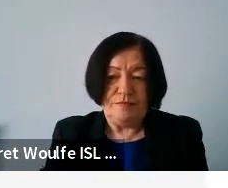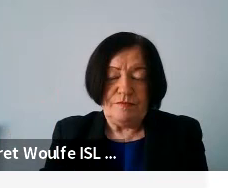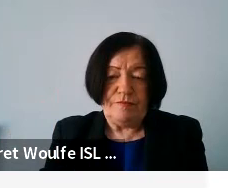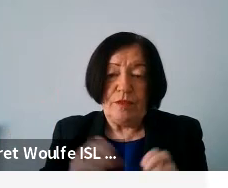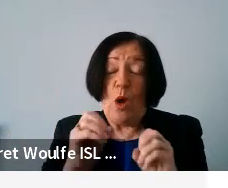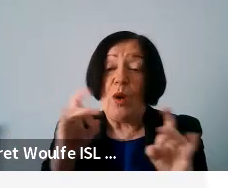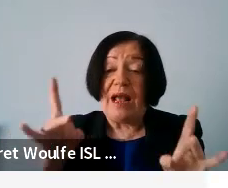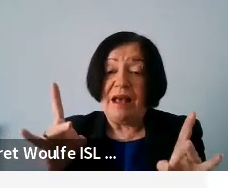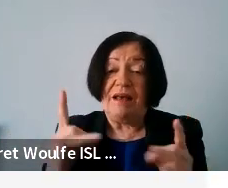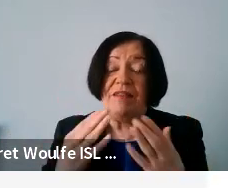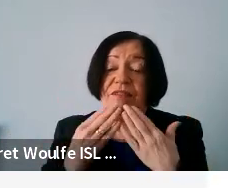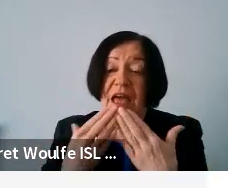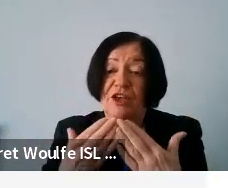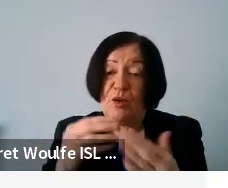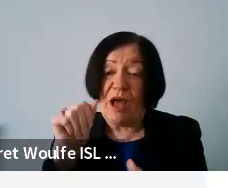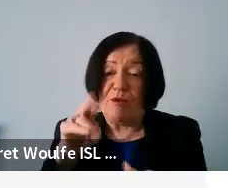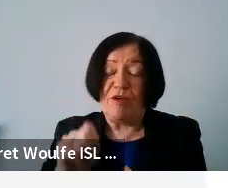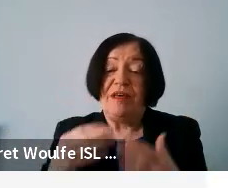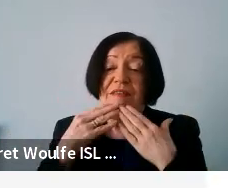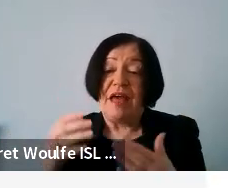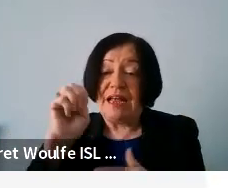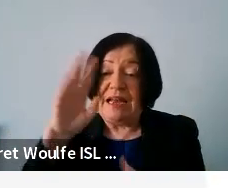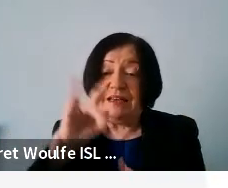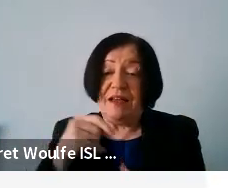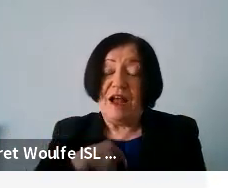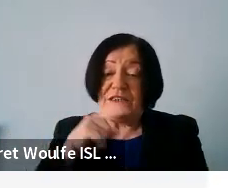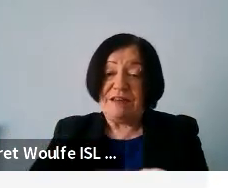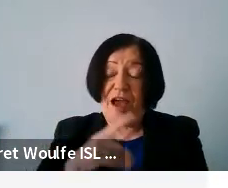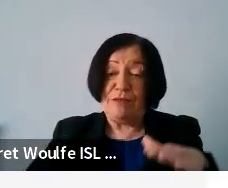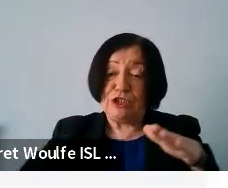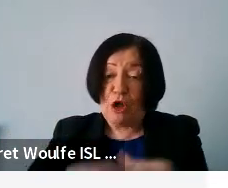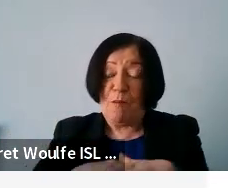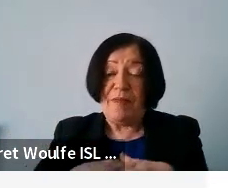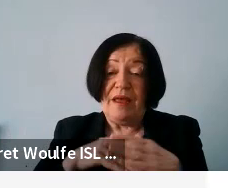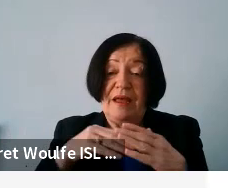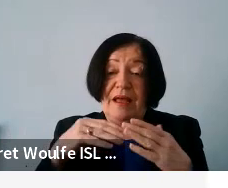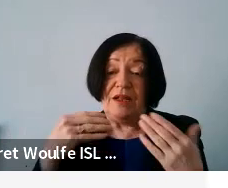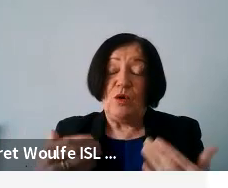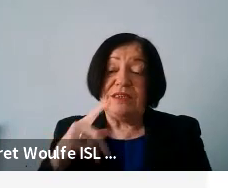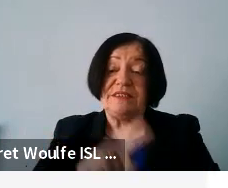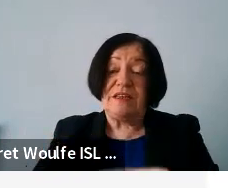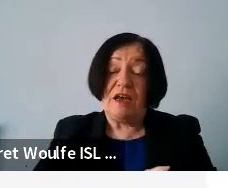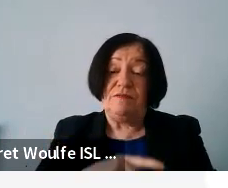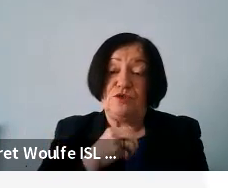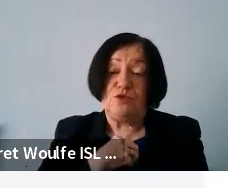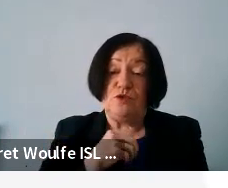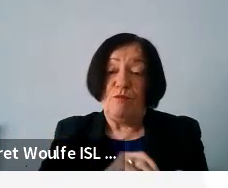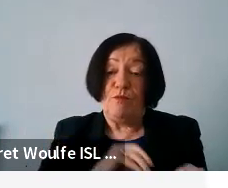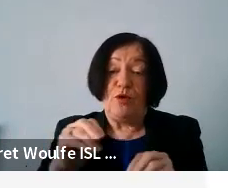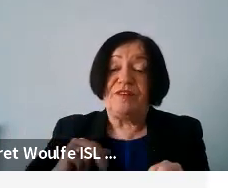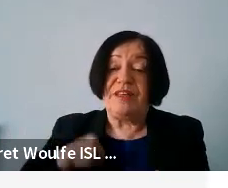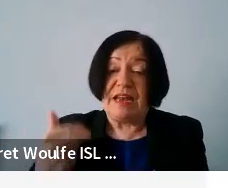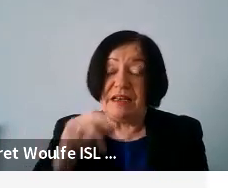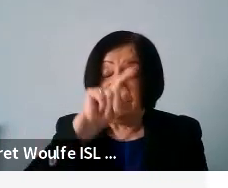Okay. Thank you, Anne-Marie. Thank you, Elisa. Our time is up and it is time to move to the next